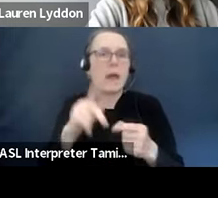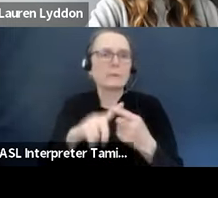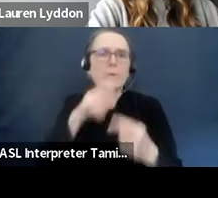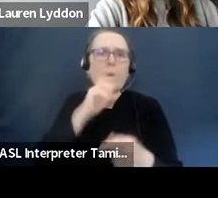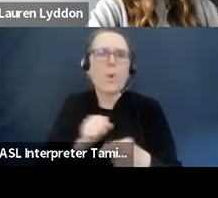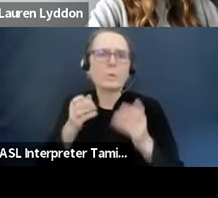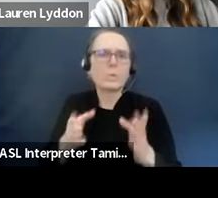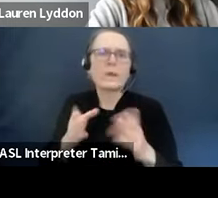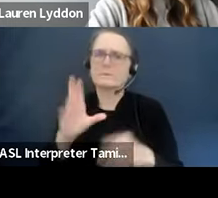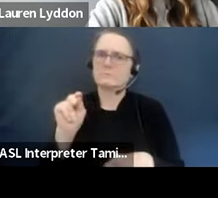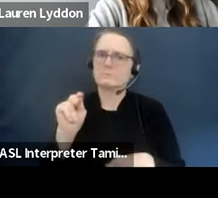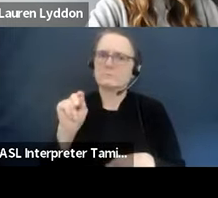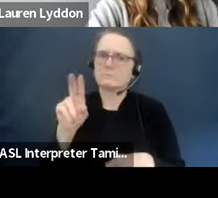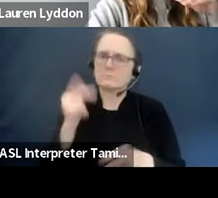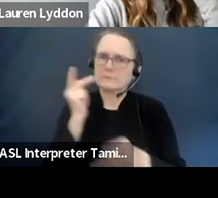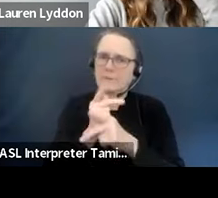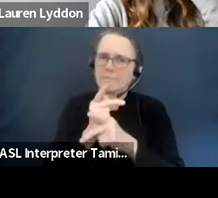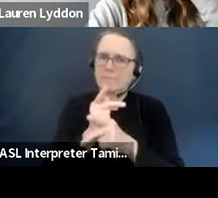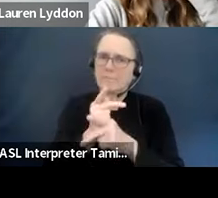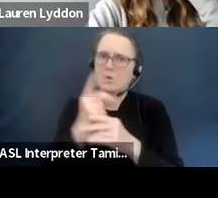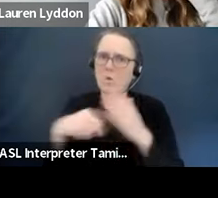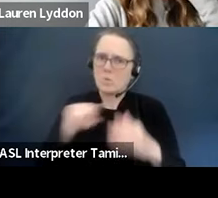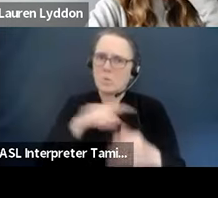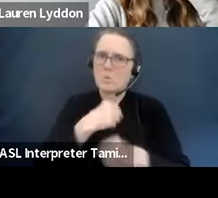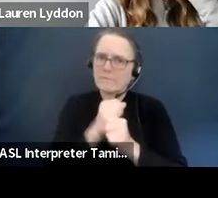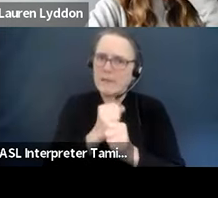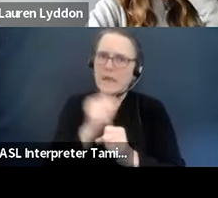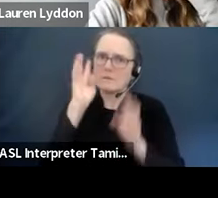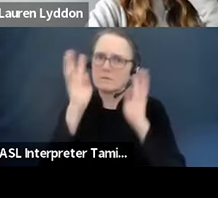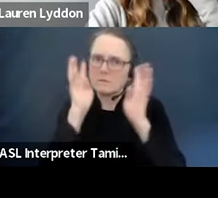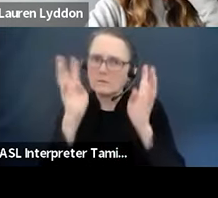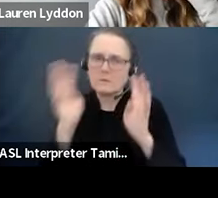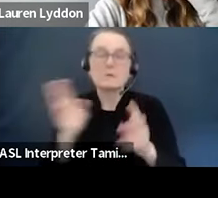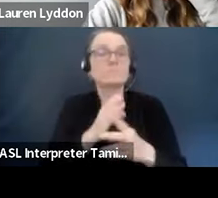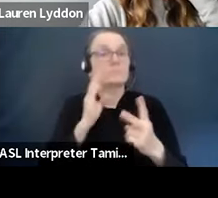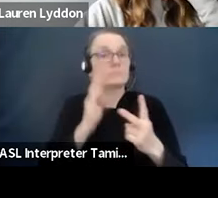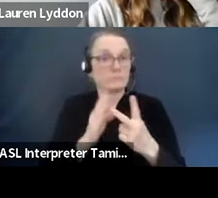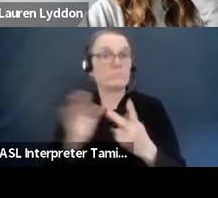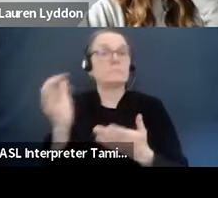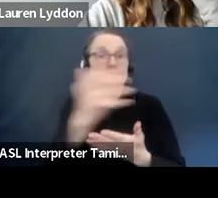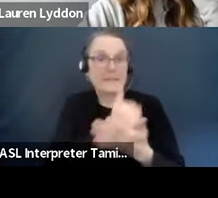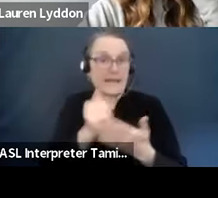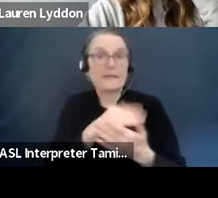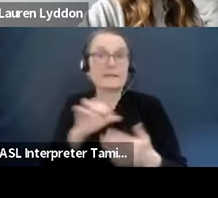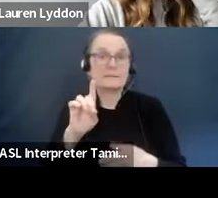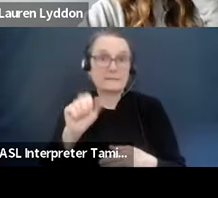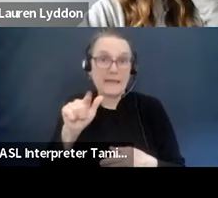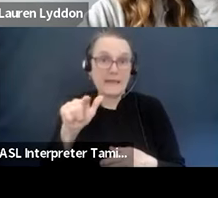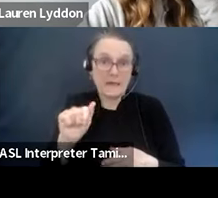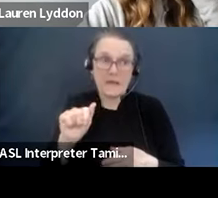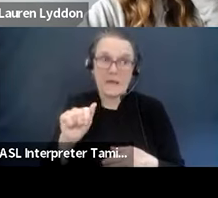coming and continually challenging ourselves to interpret that data and pivot as much and as often as we can.